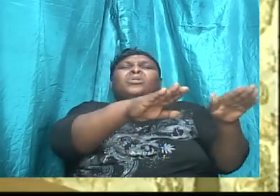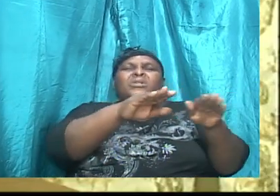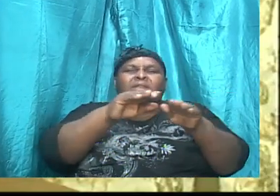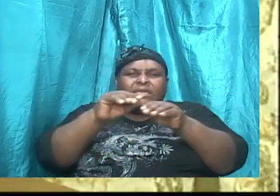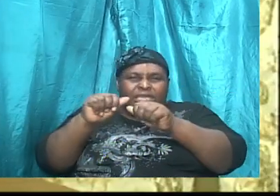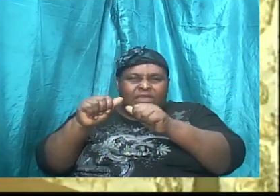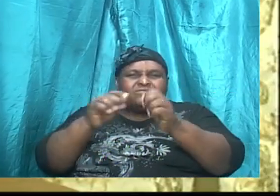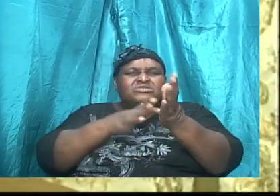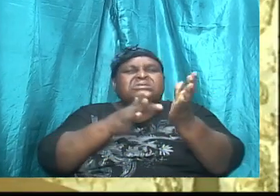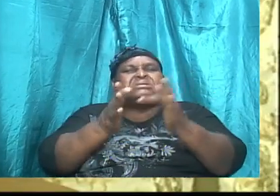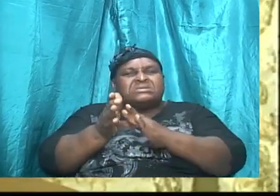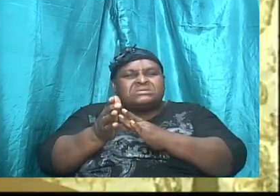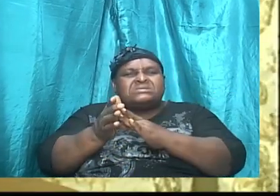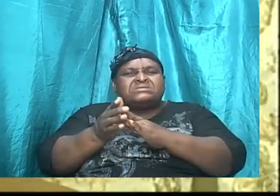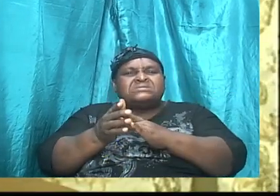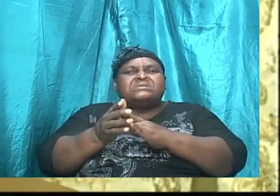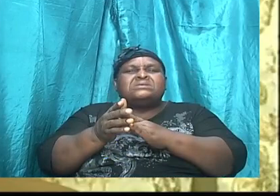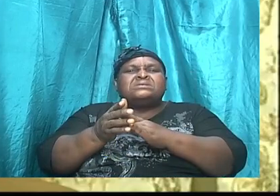ministered to her needs.